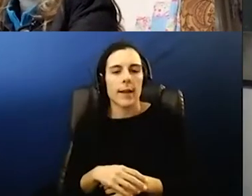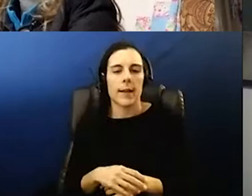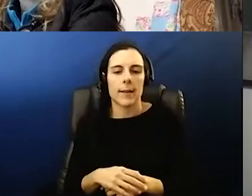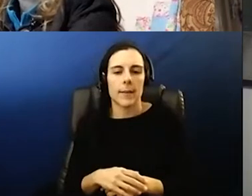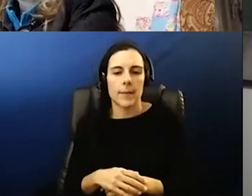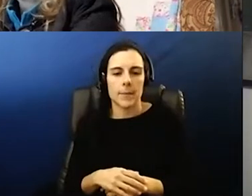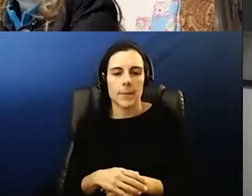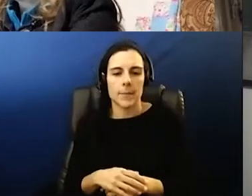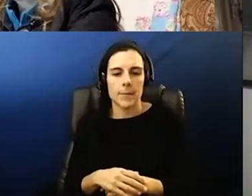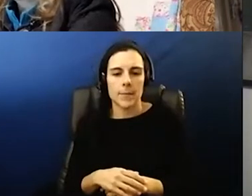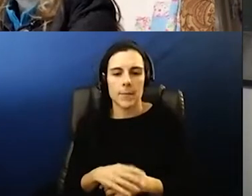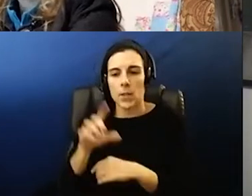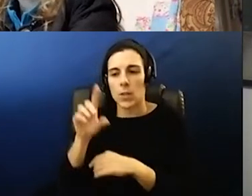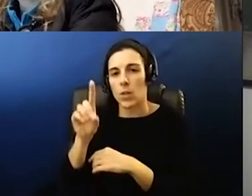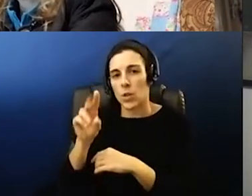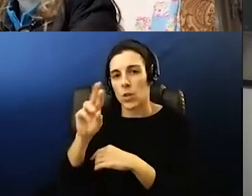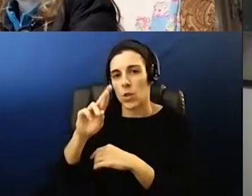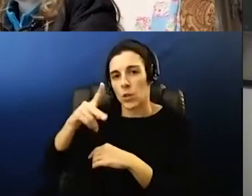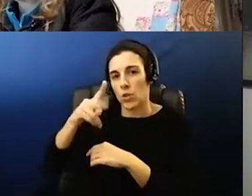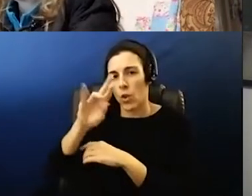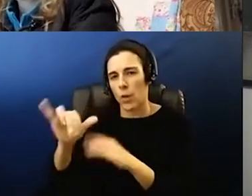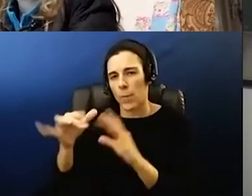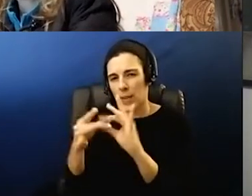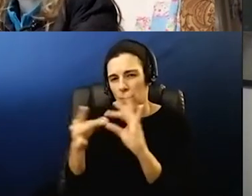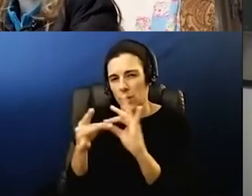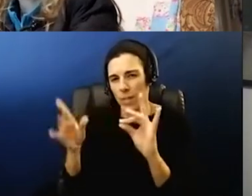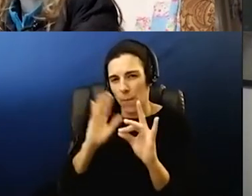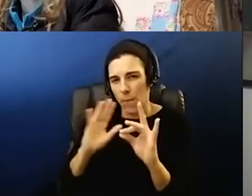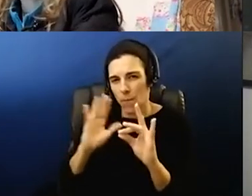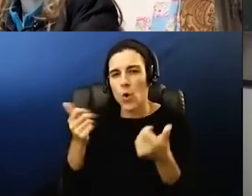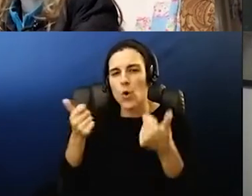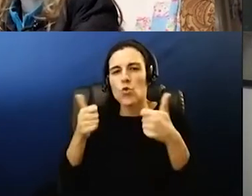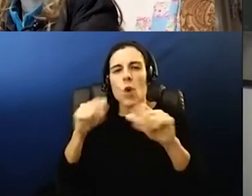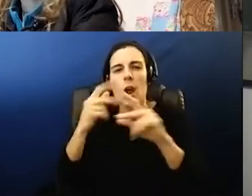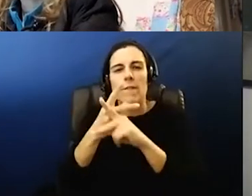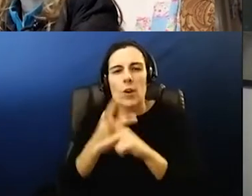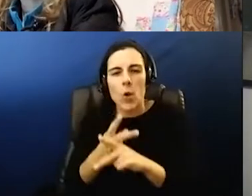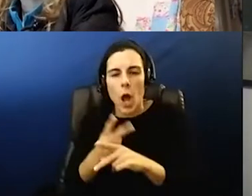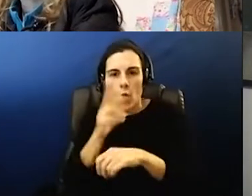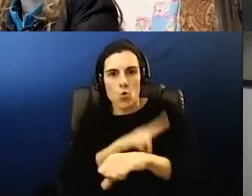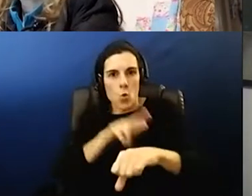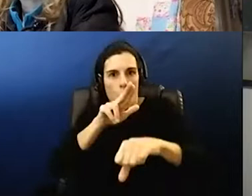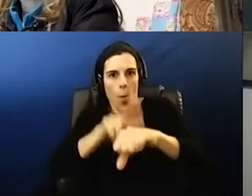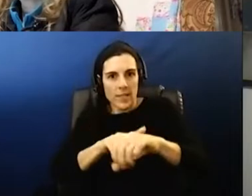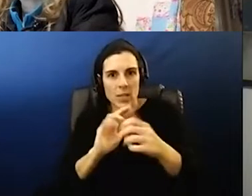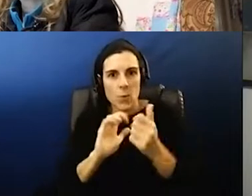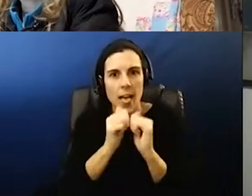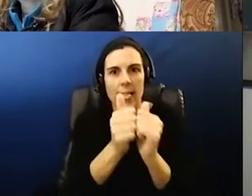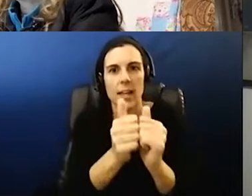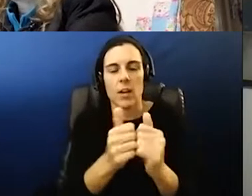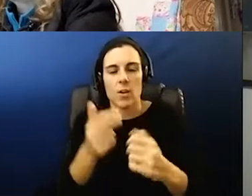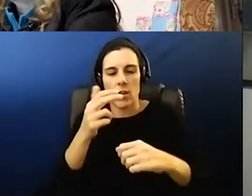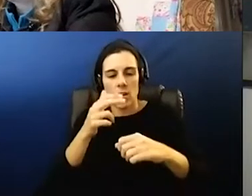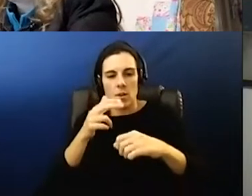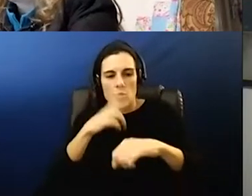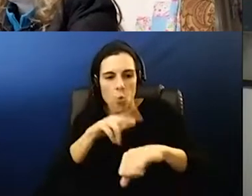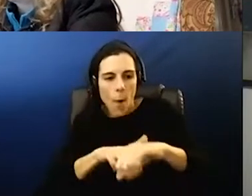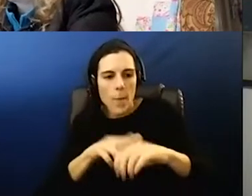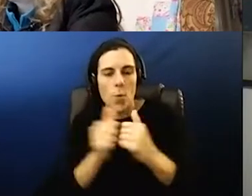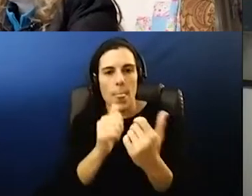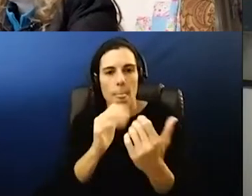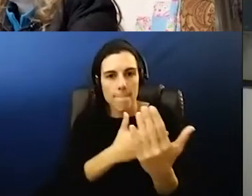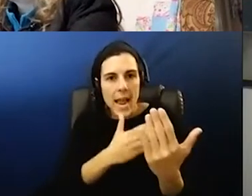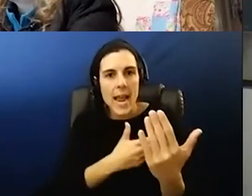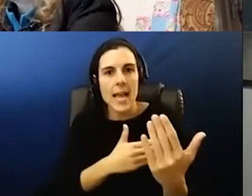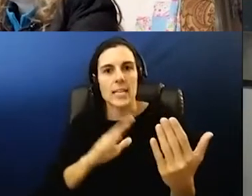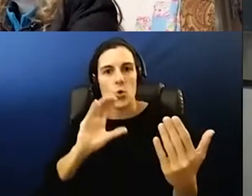some of the things dr presley was talking about earlier um you know trying to find some normalcy with athletics trying to have band and and choir and some of the